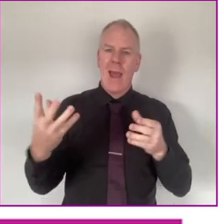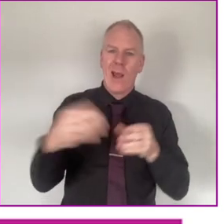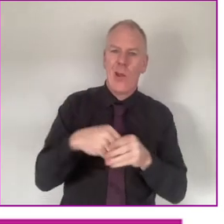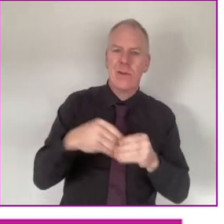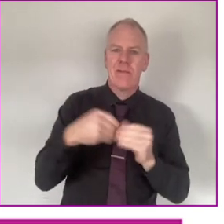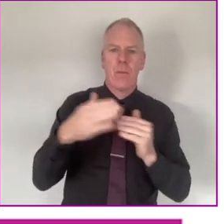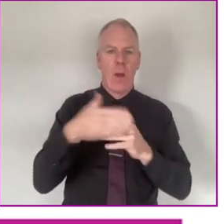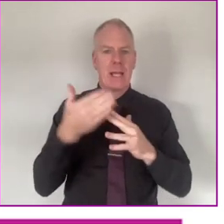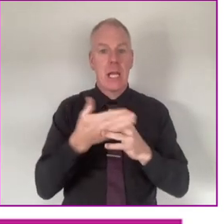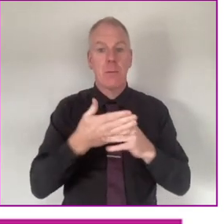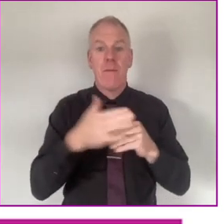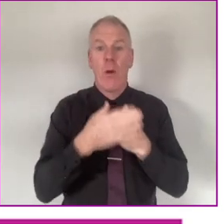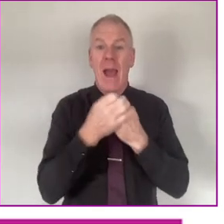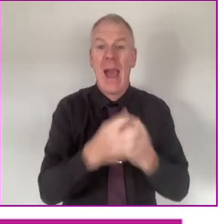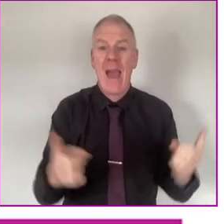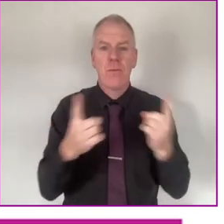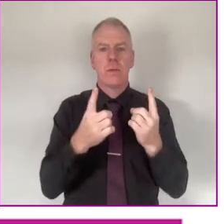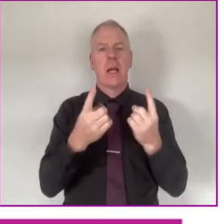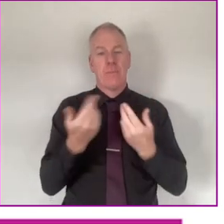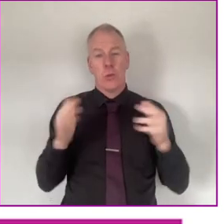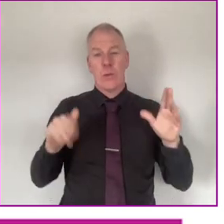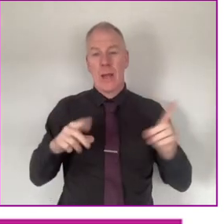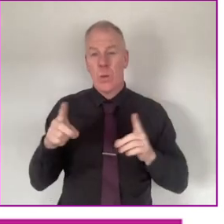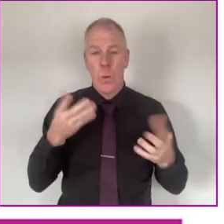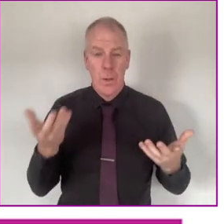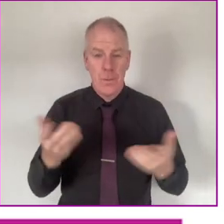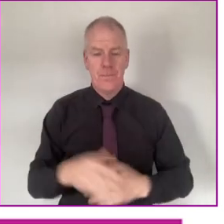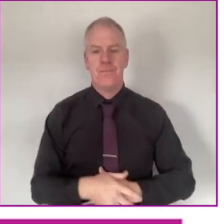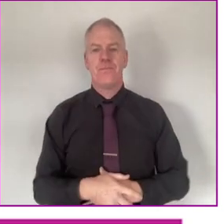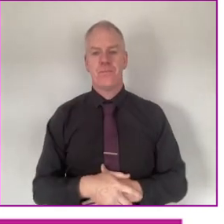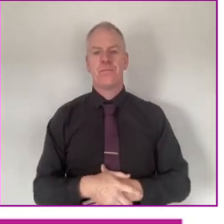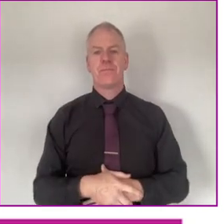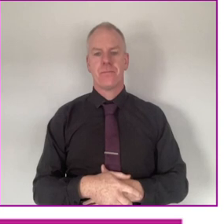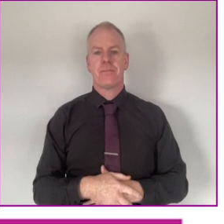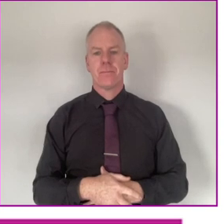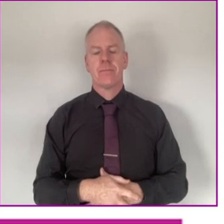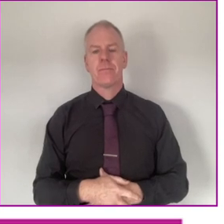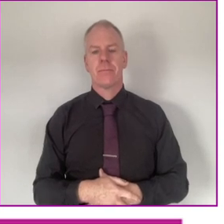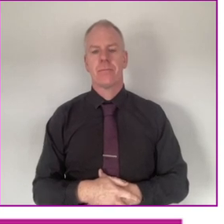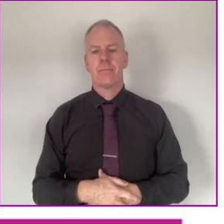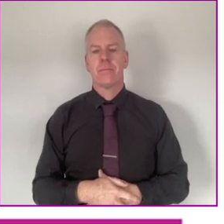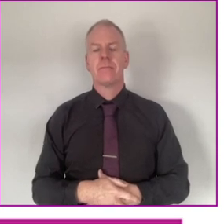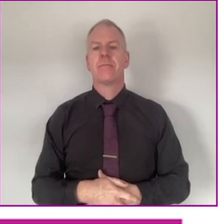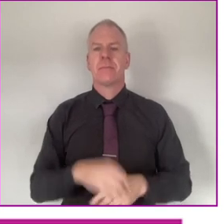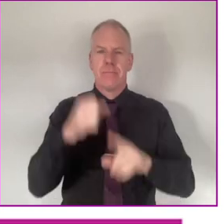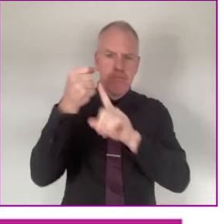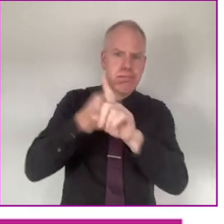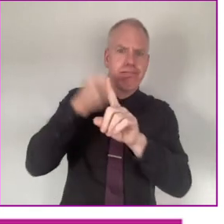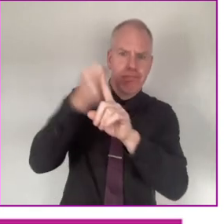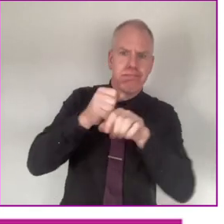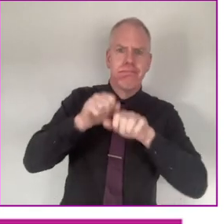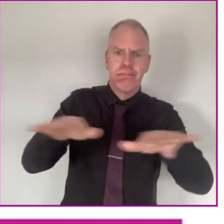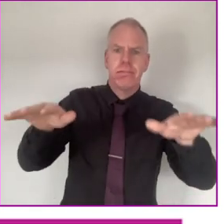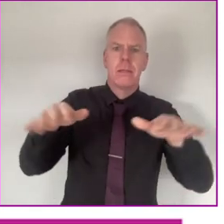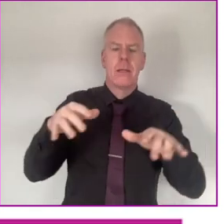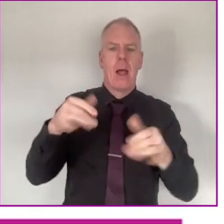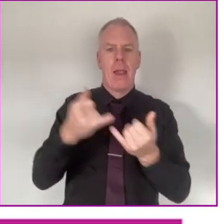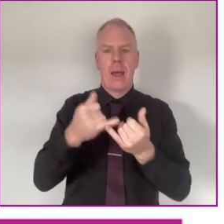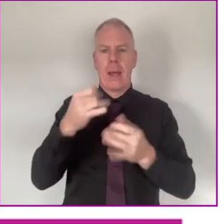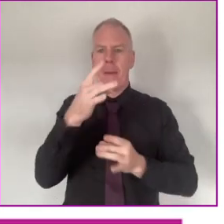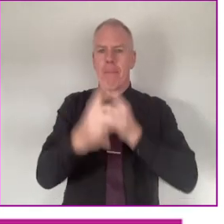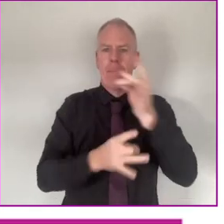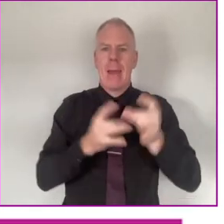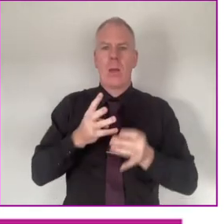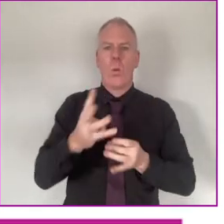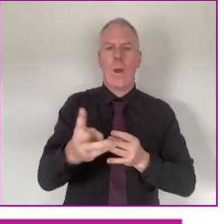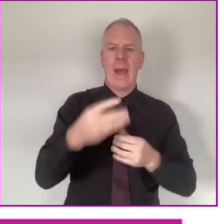and accessible for everybody as much as we can. We do campaigns, like